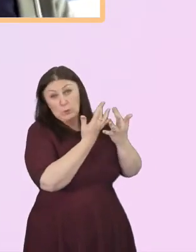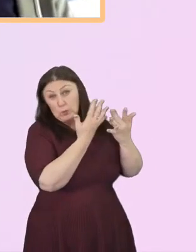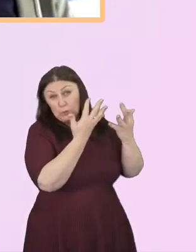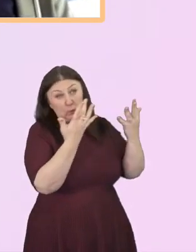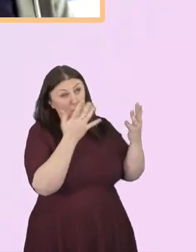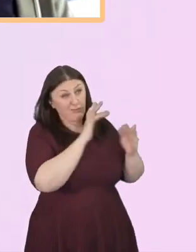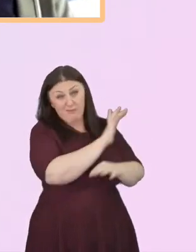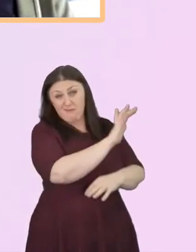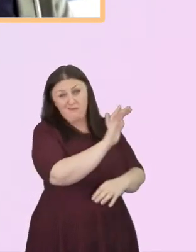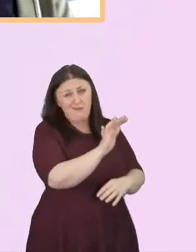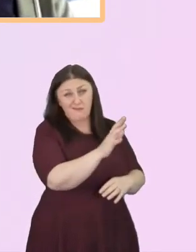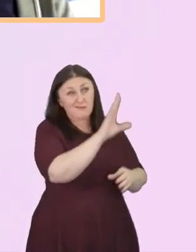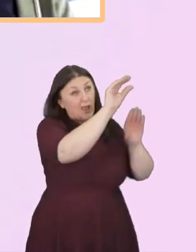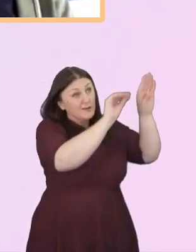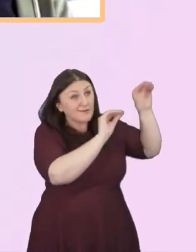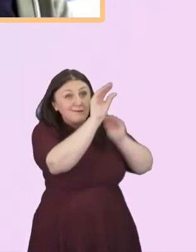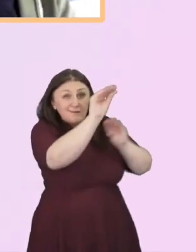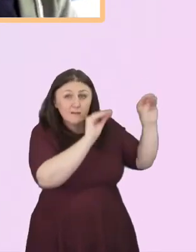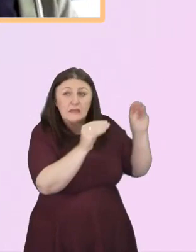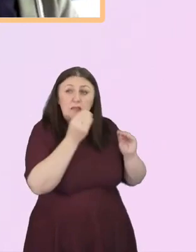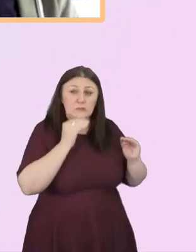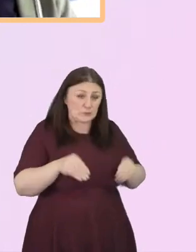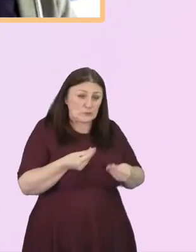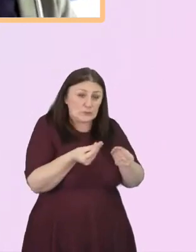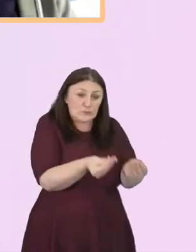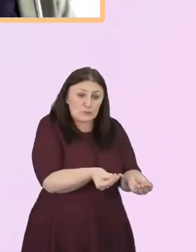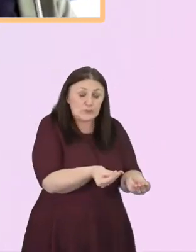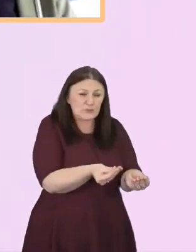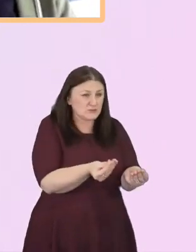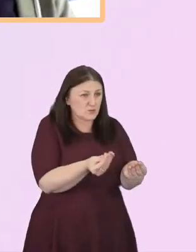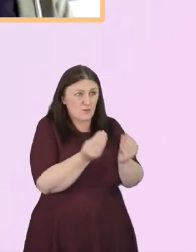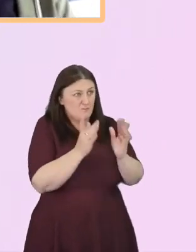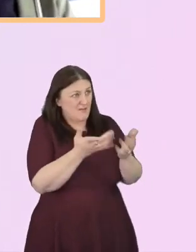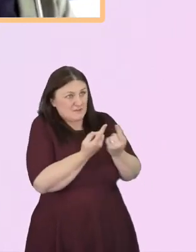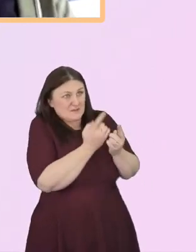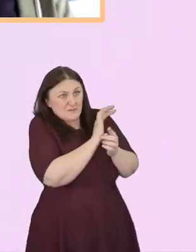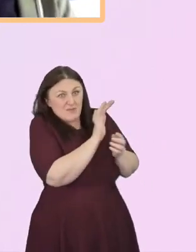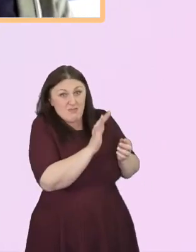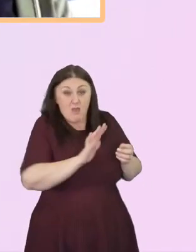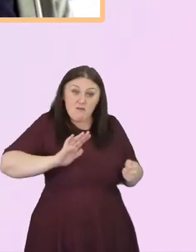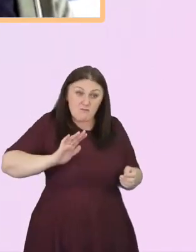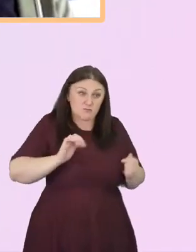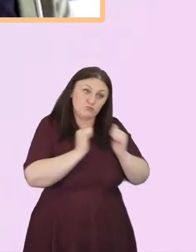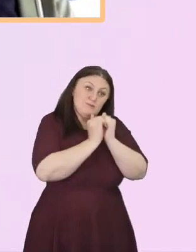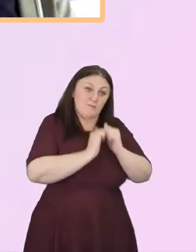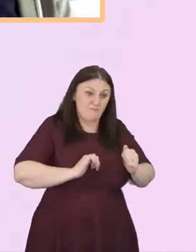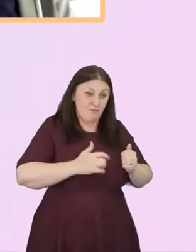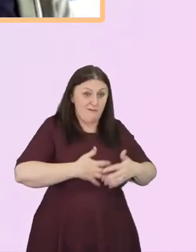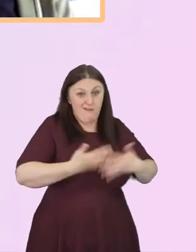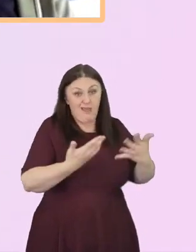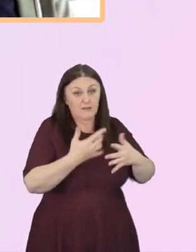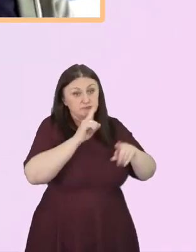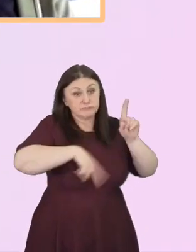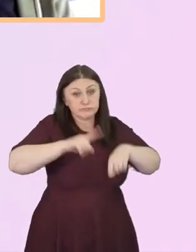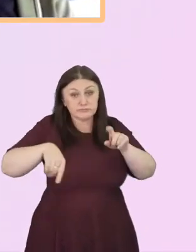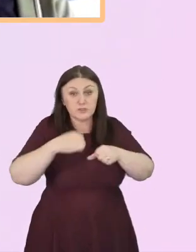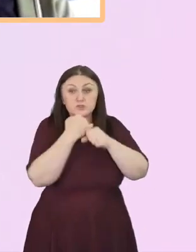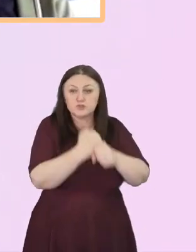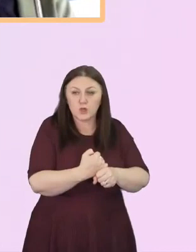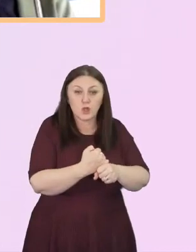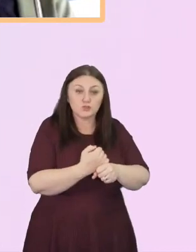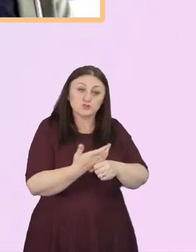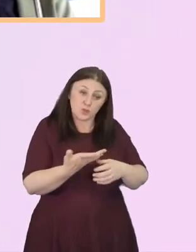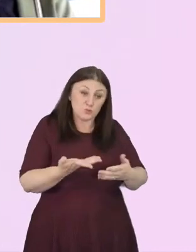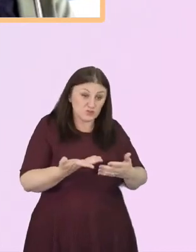And, you know, so there must be something out there that any church could use, every church could use. So, you know, just a bit of research.